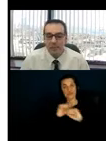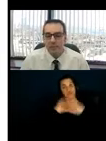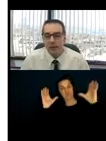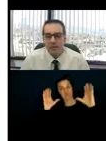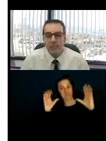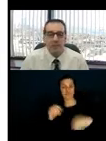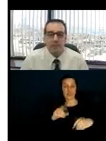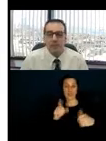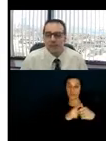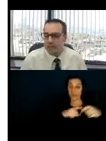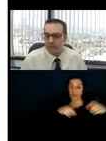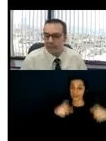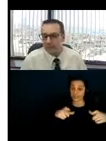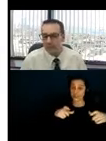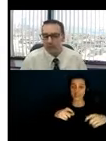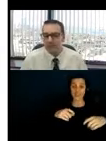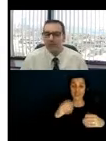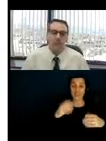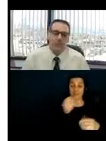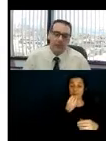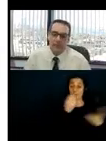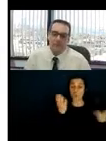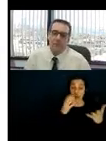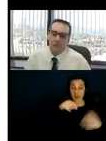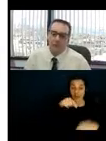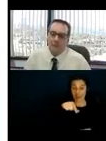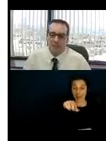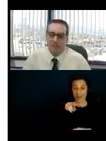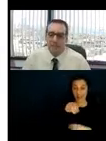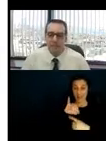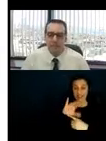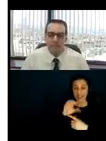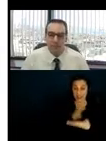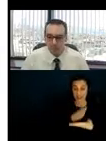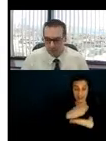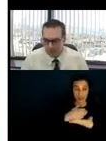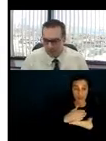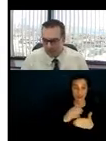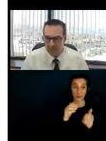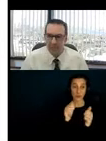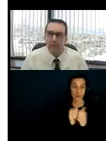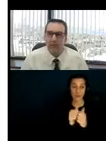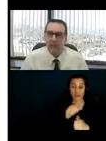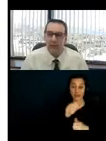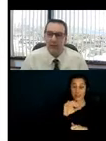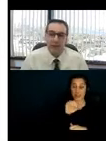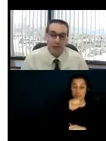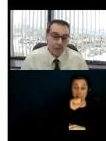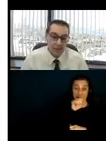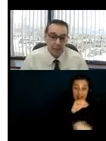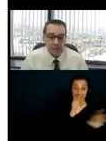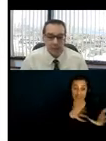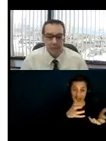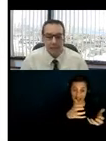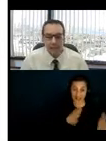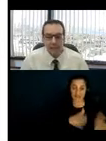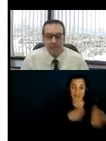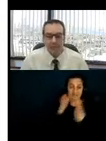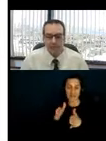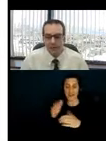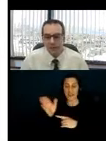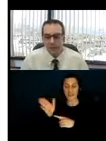a plate of quiche fried chicken and potato salad. We have another plate with some grilled salmon over another looks like avocado salad, maybe.